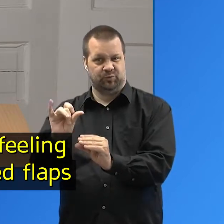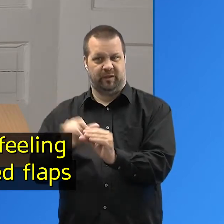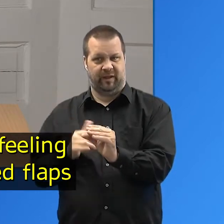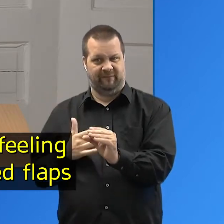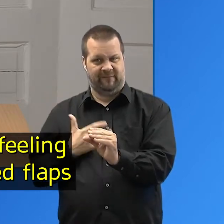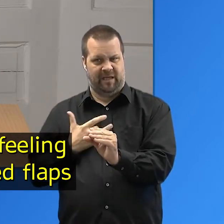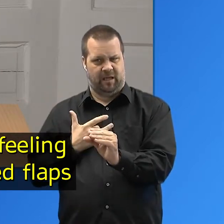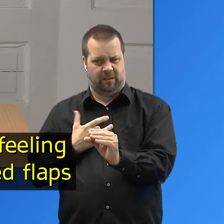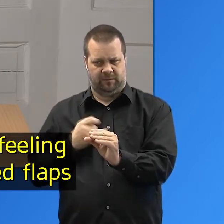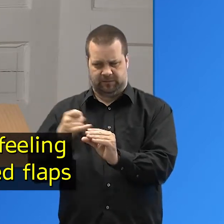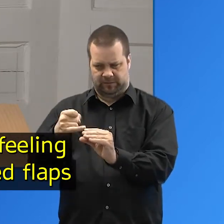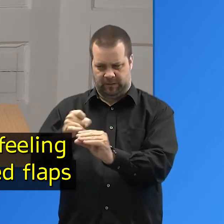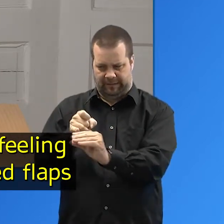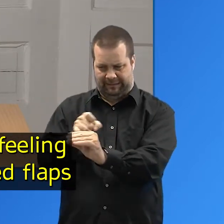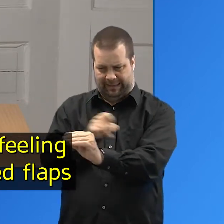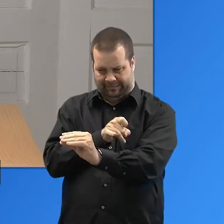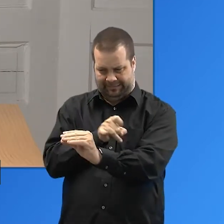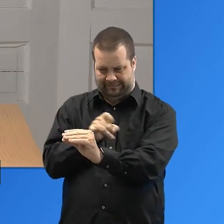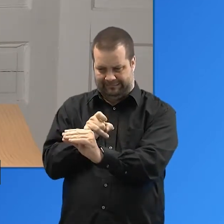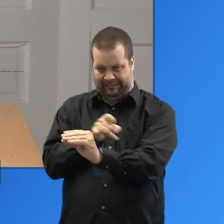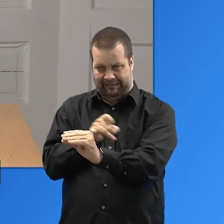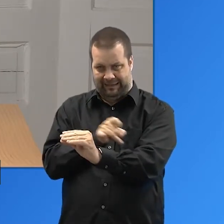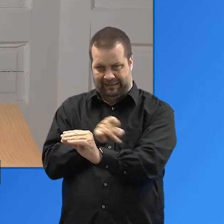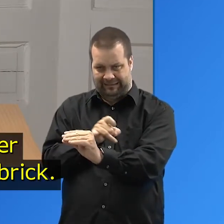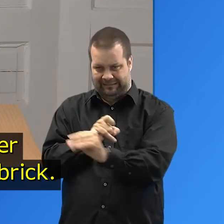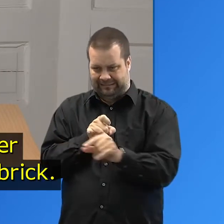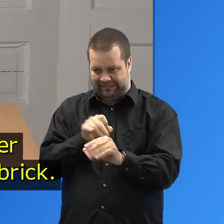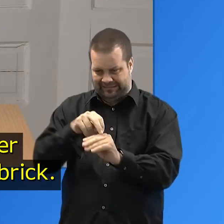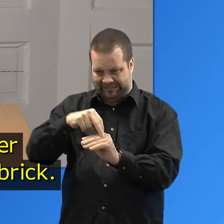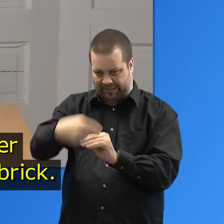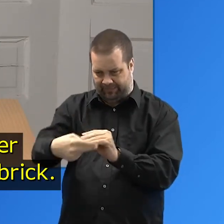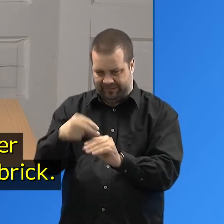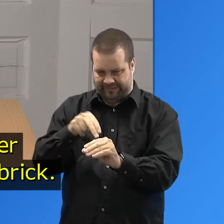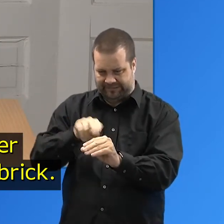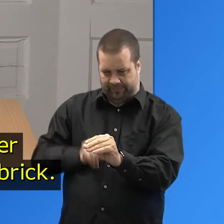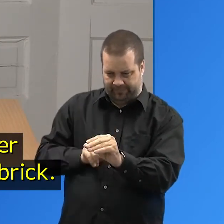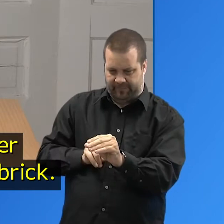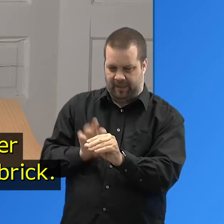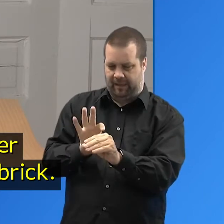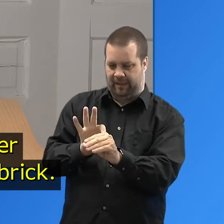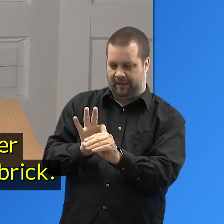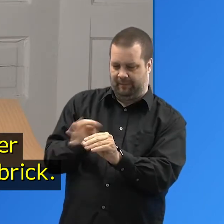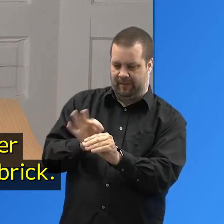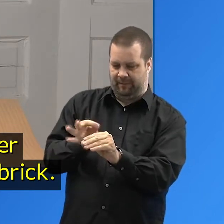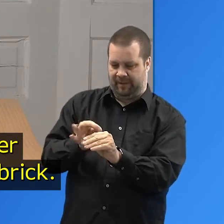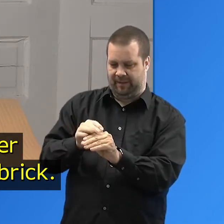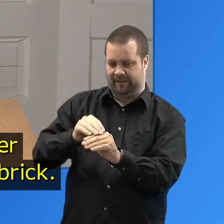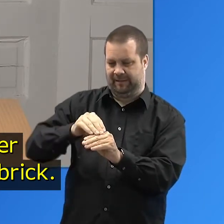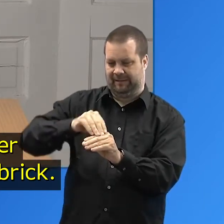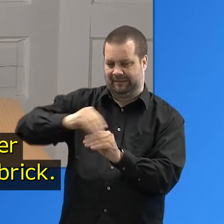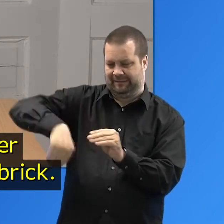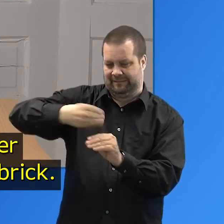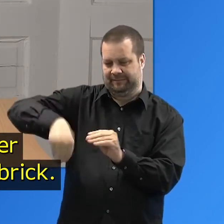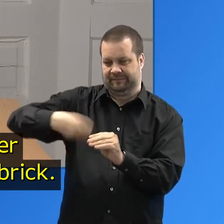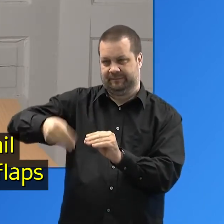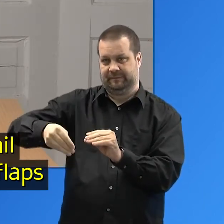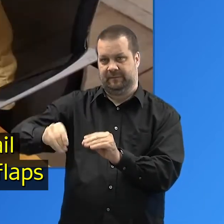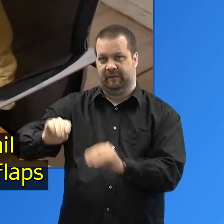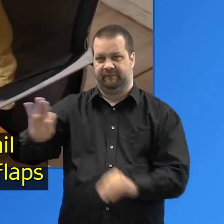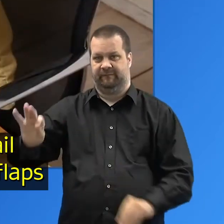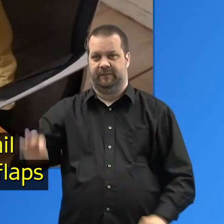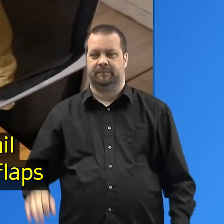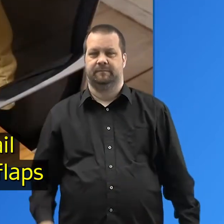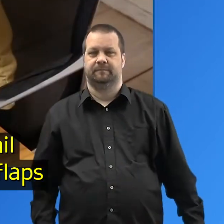feeling for one of the two taped flaps that are closest to where the power wire exits the power brick.